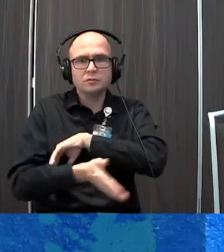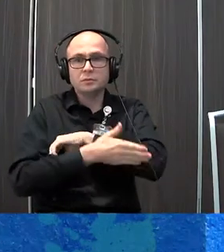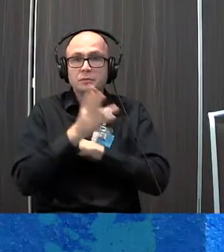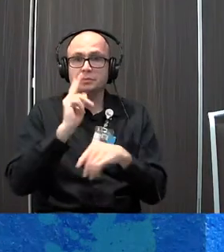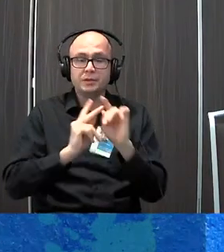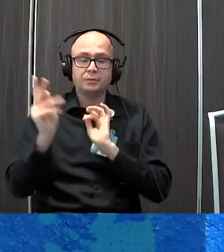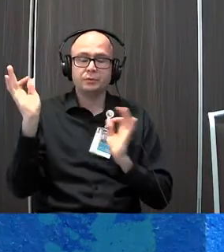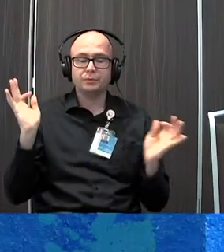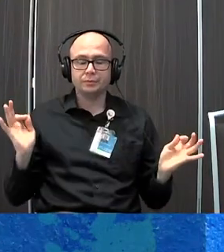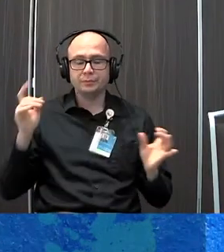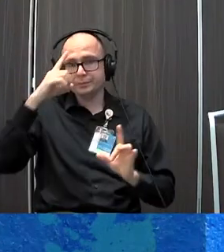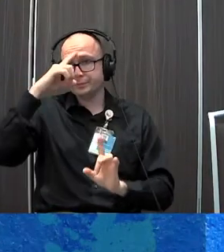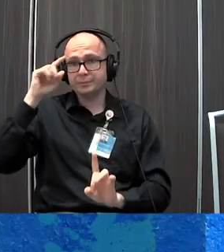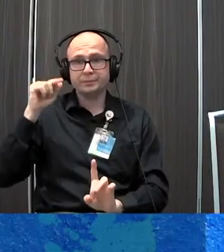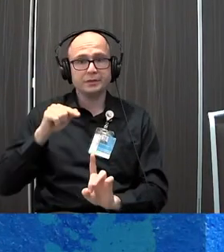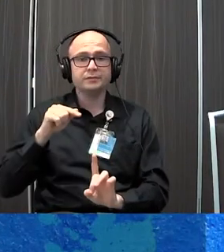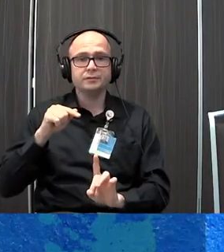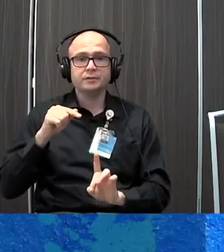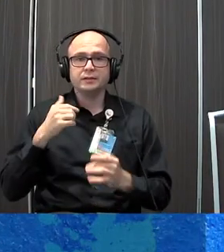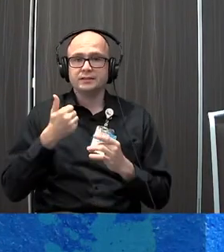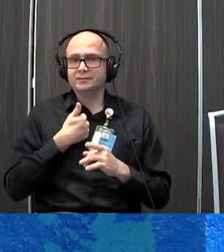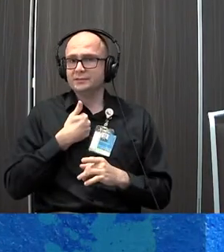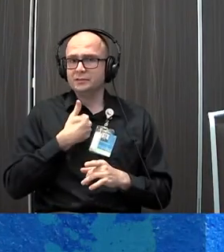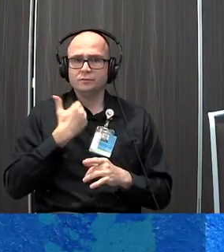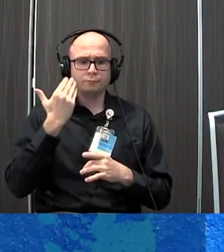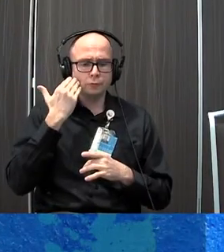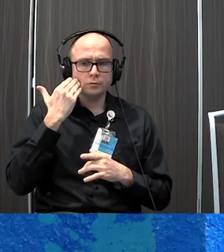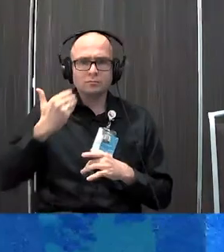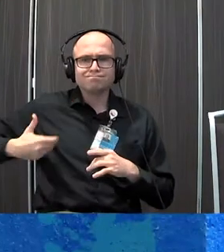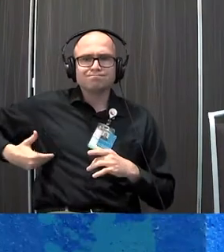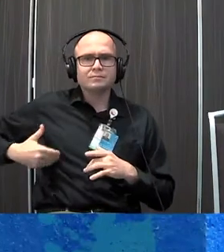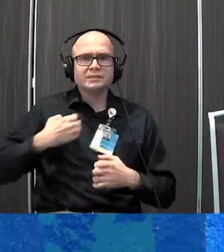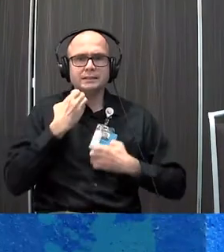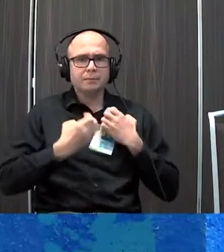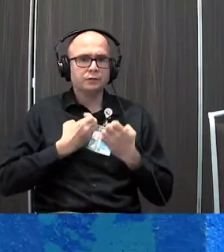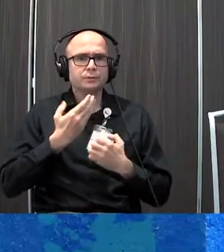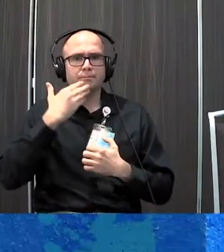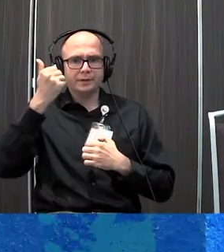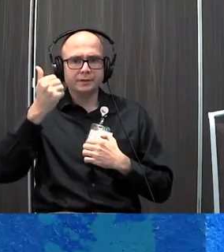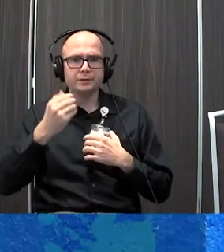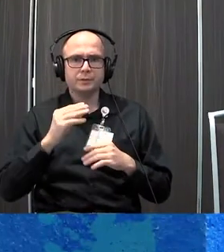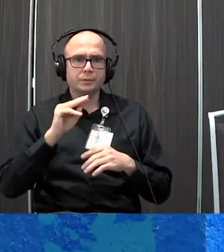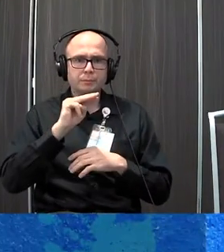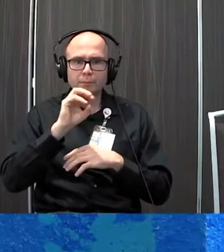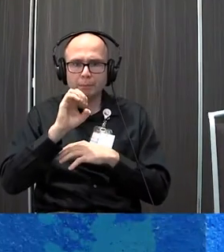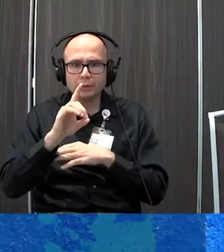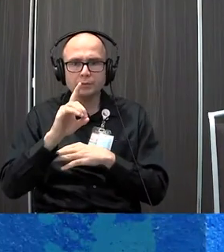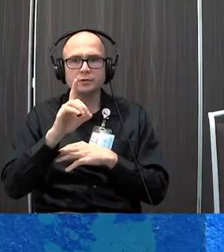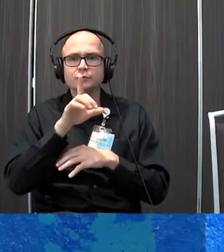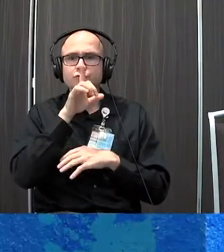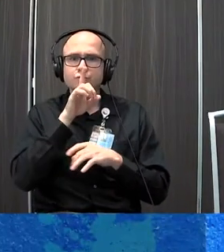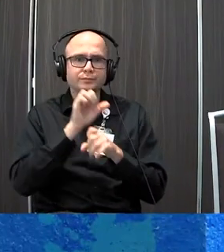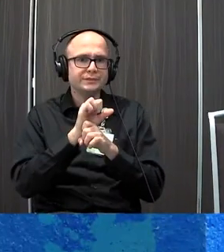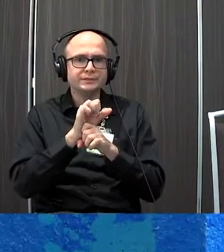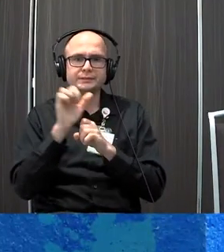that do mindfulness and meditation practices, increased self-awareness, improved emotional well-being, improved mood, and really significant